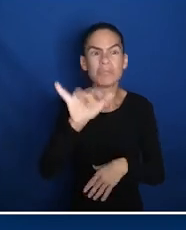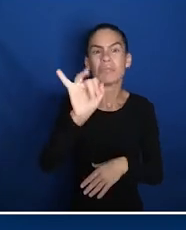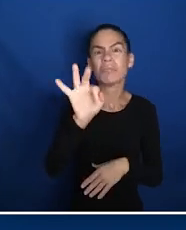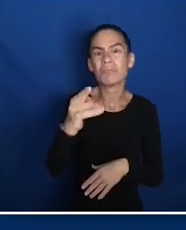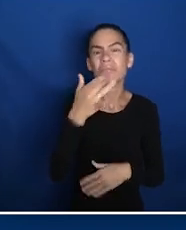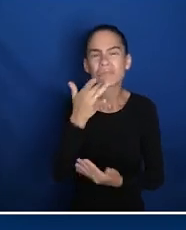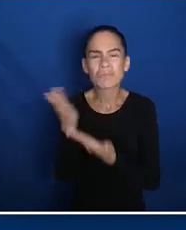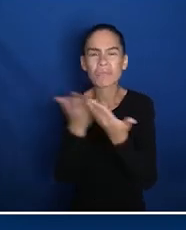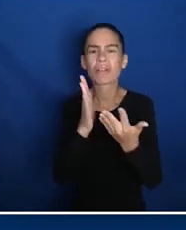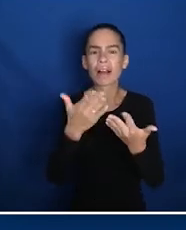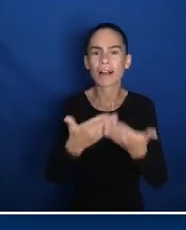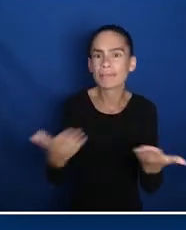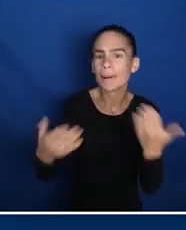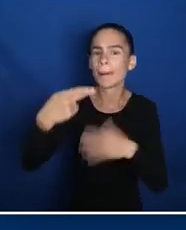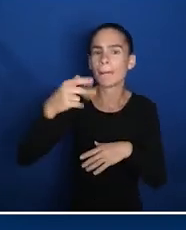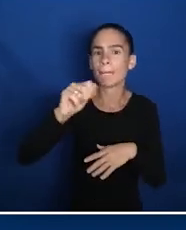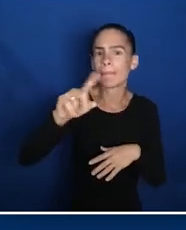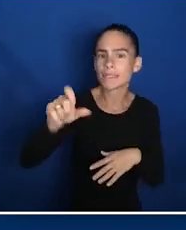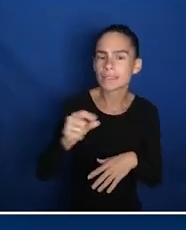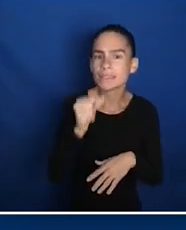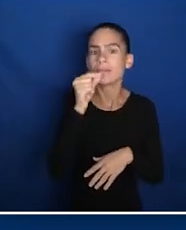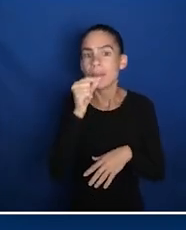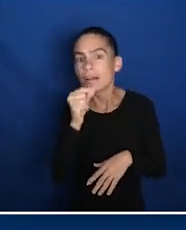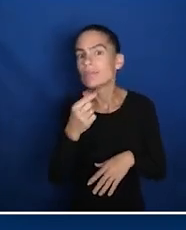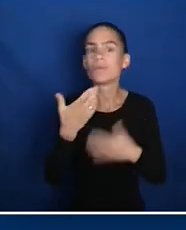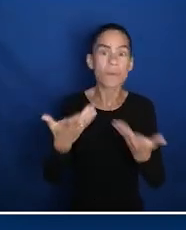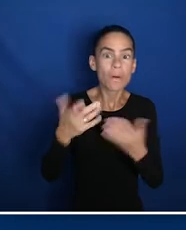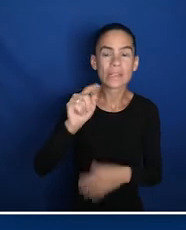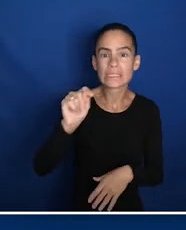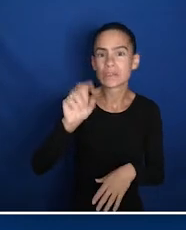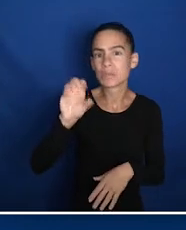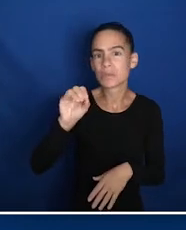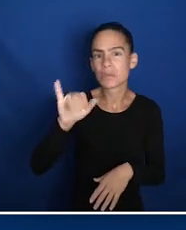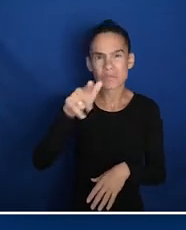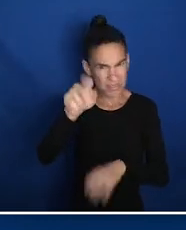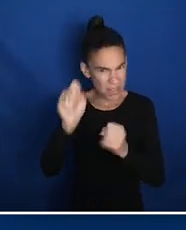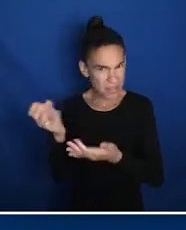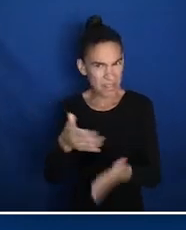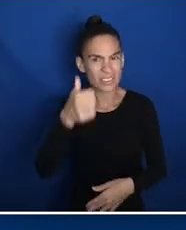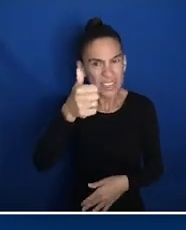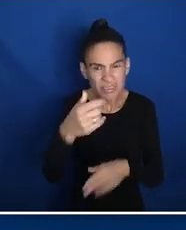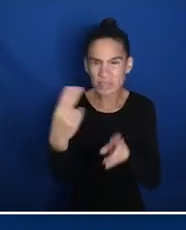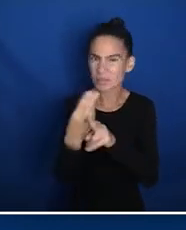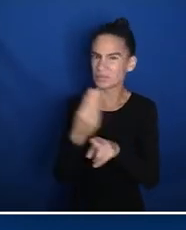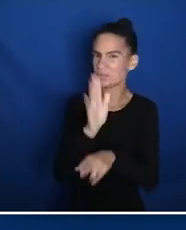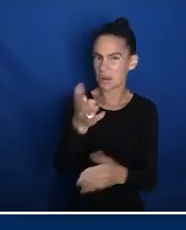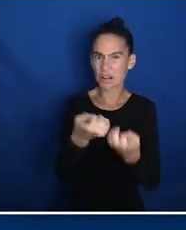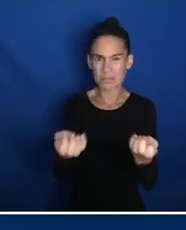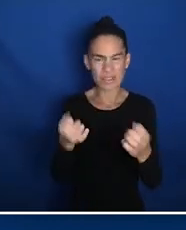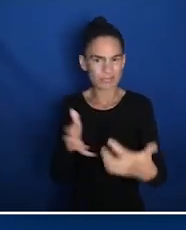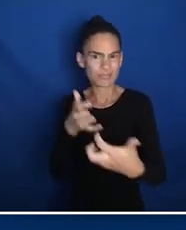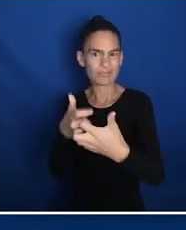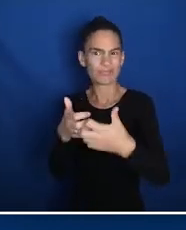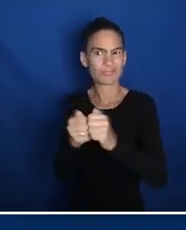including paddles, sip and puff devices or T-coil couples, you may wish to bring them with you when you go to vote. You can then use